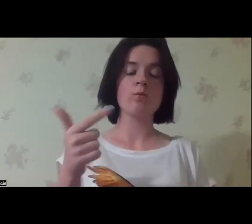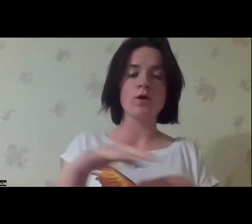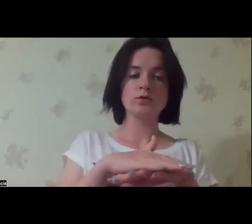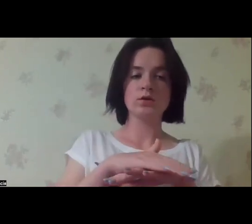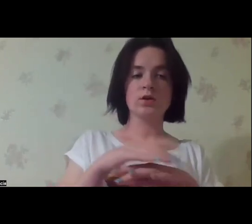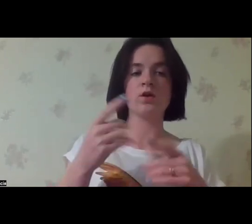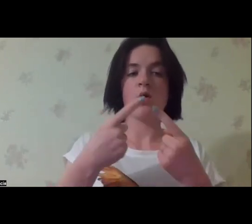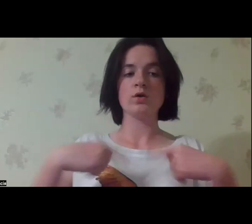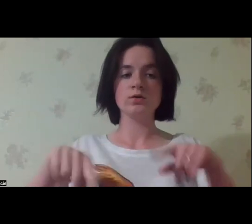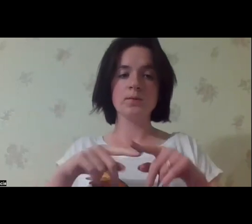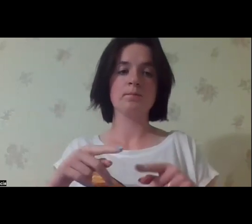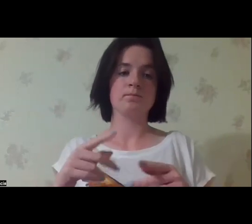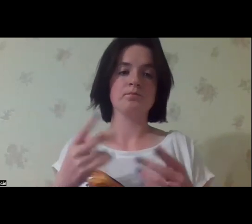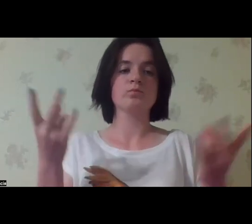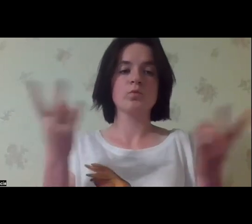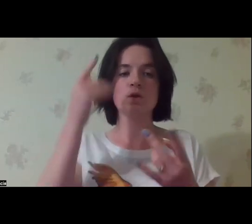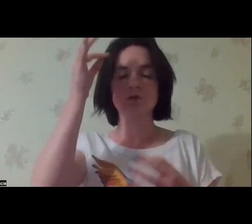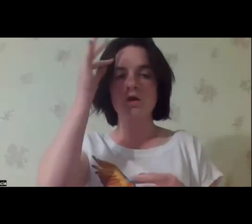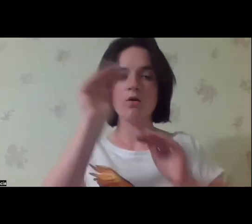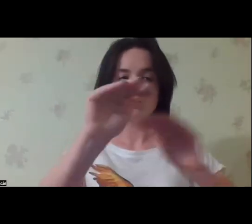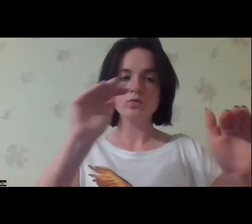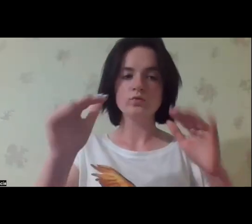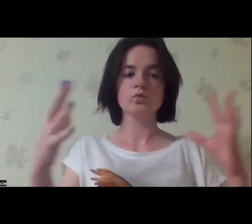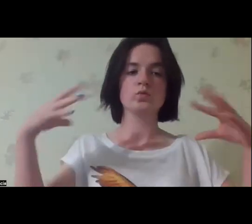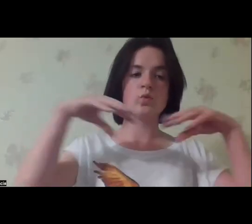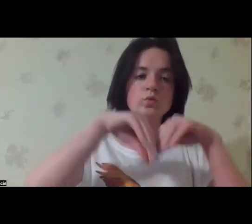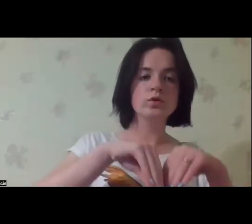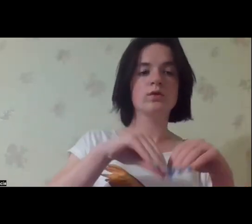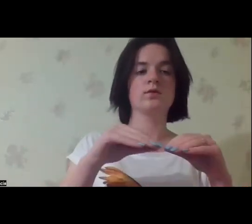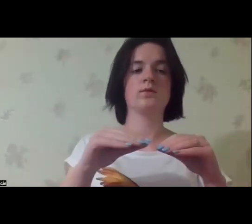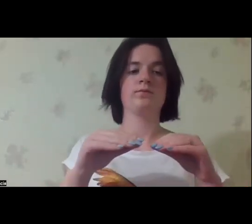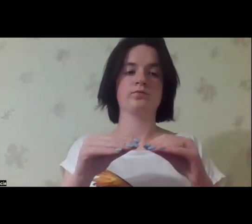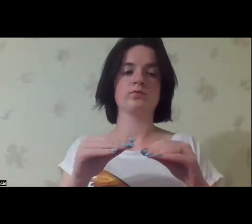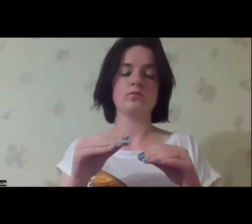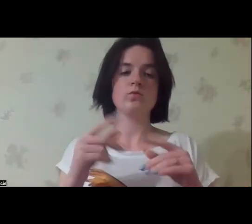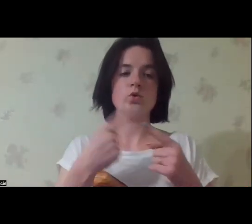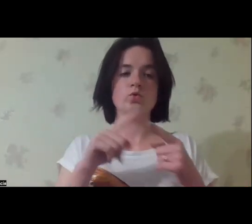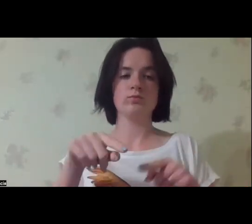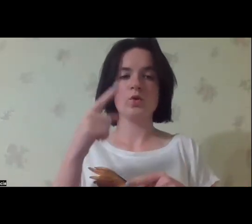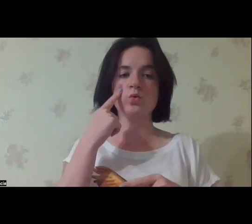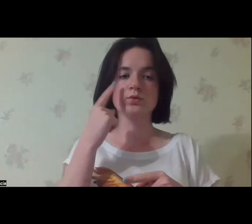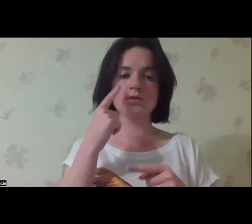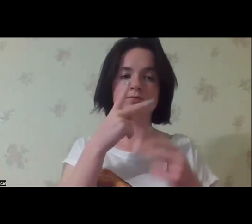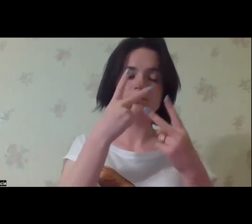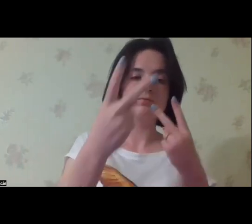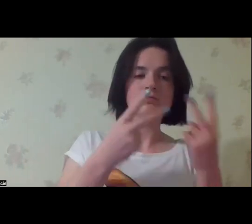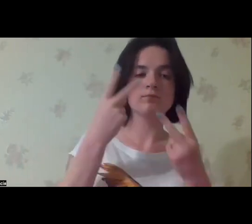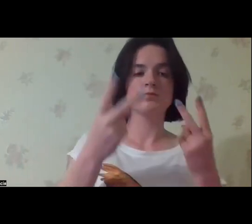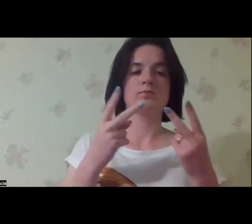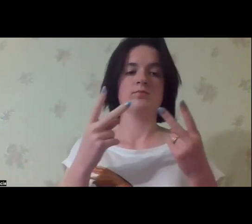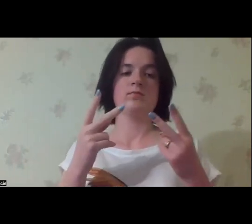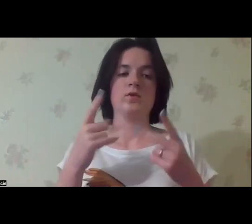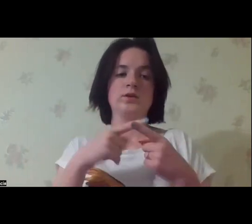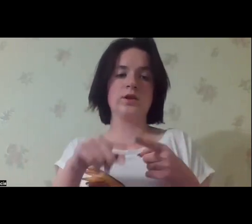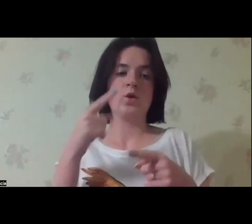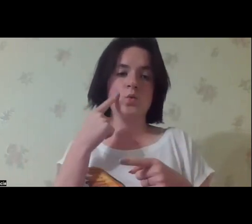parents, the NGOs, they must remind about this all the time, exercising their right